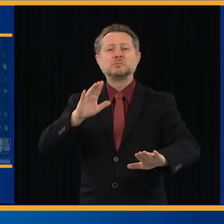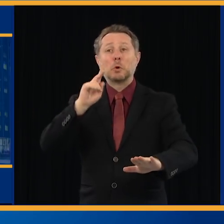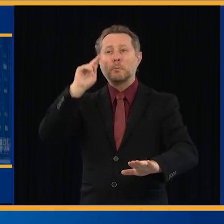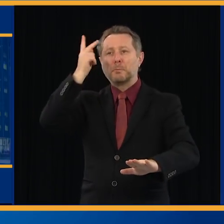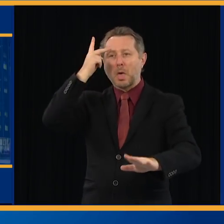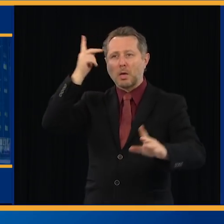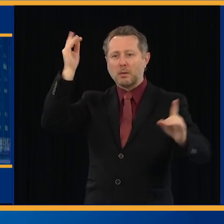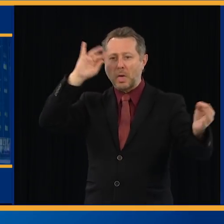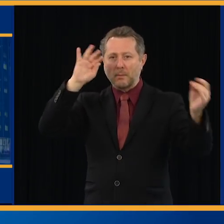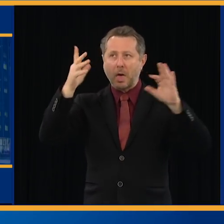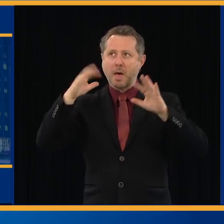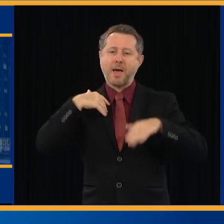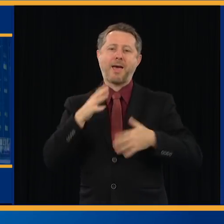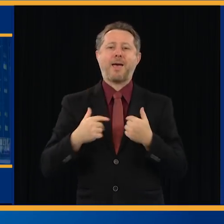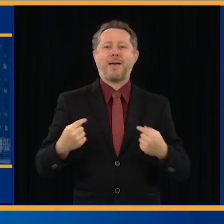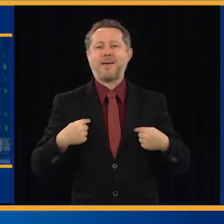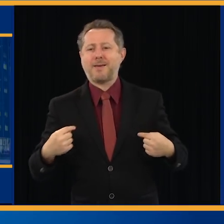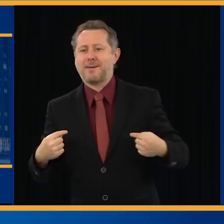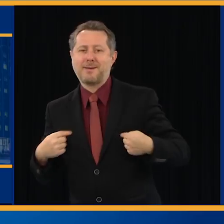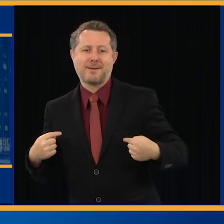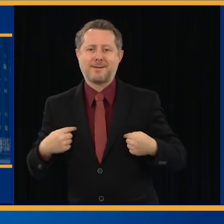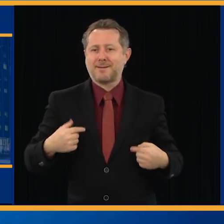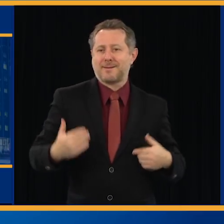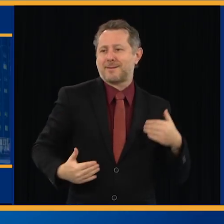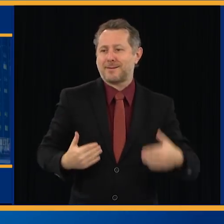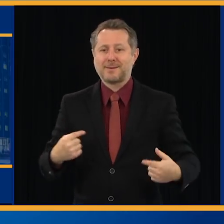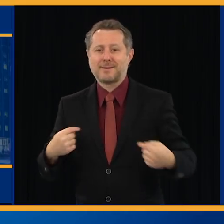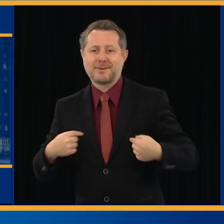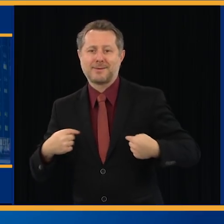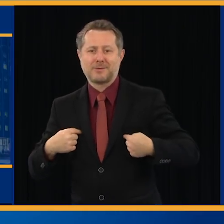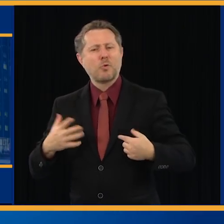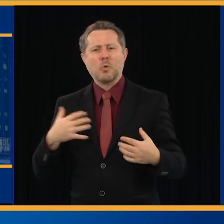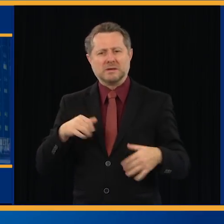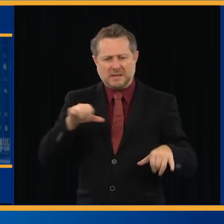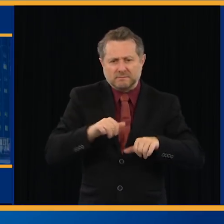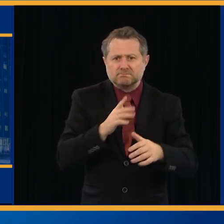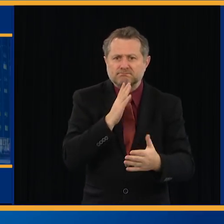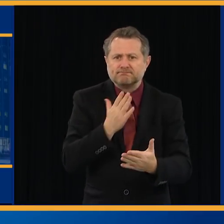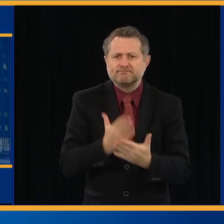is a science. It can be based on numbers and data.